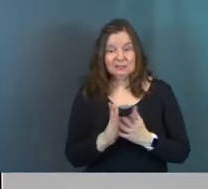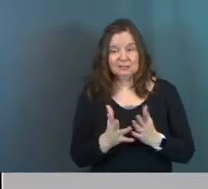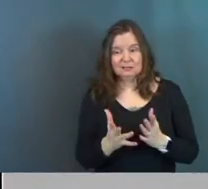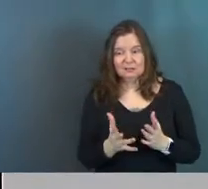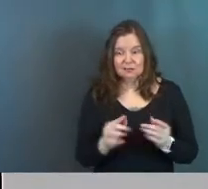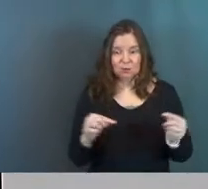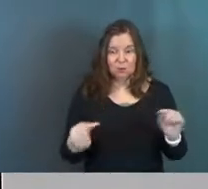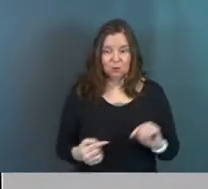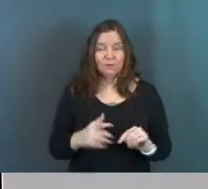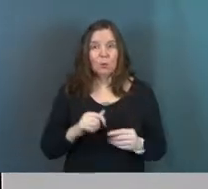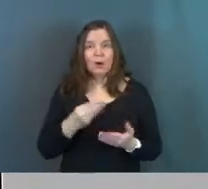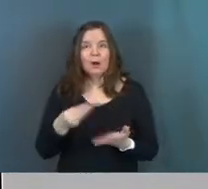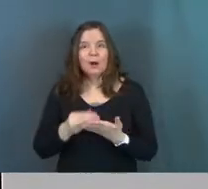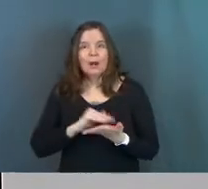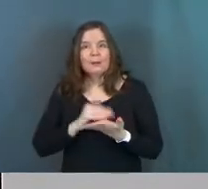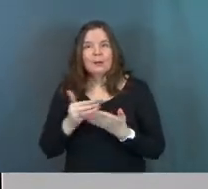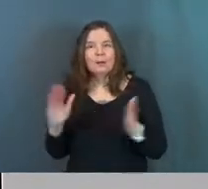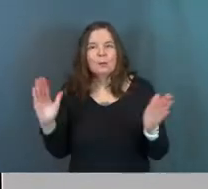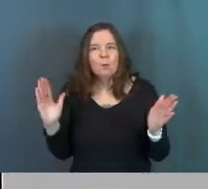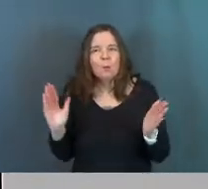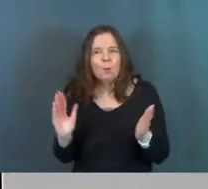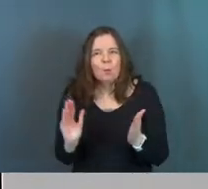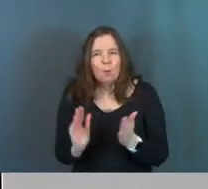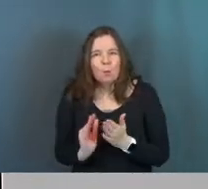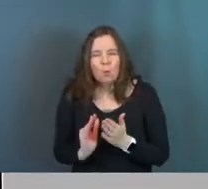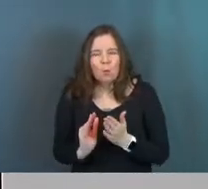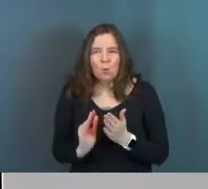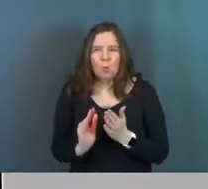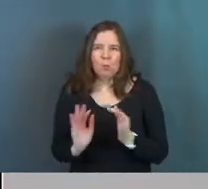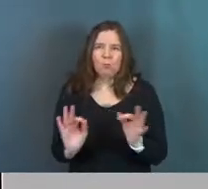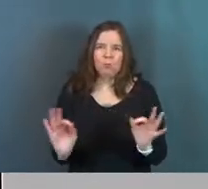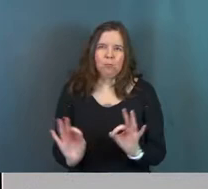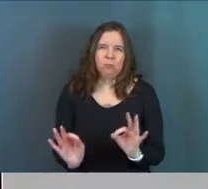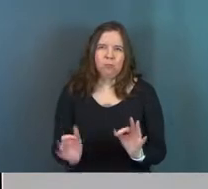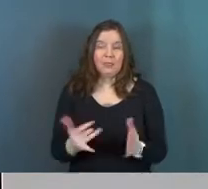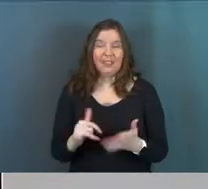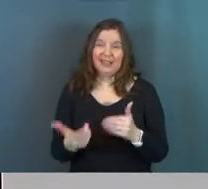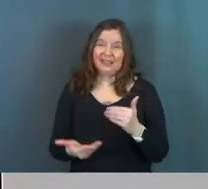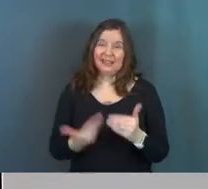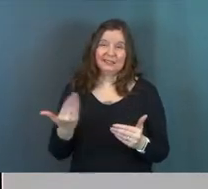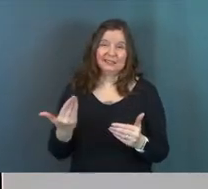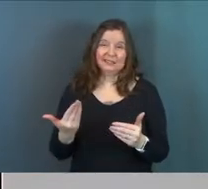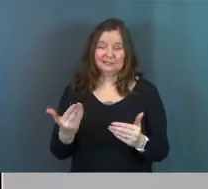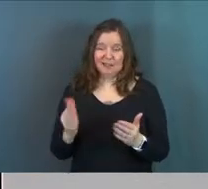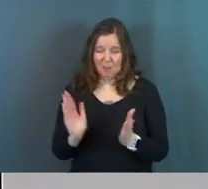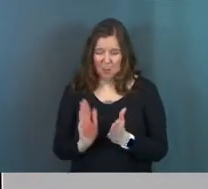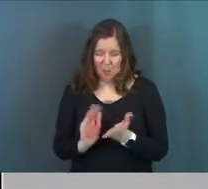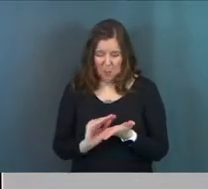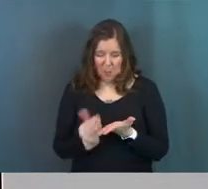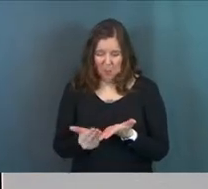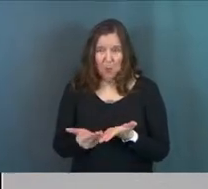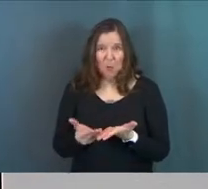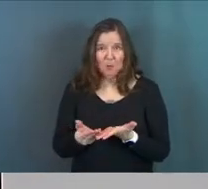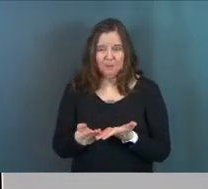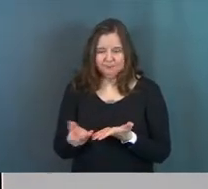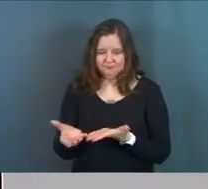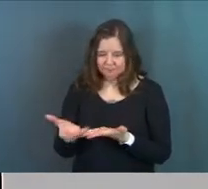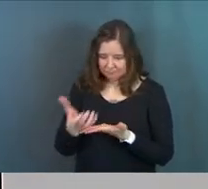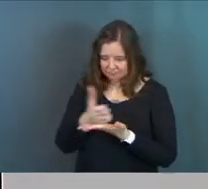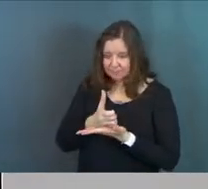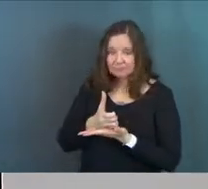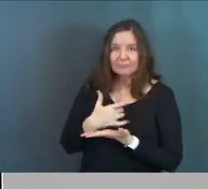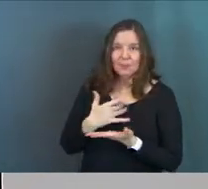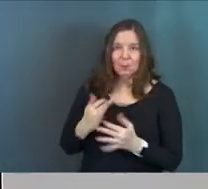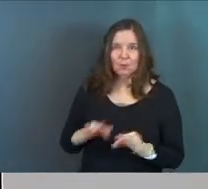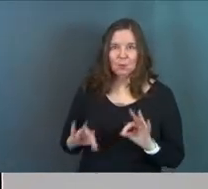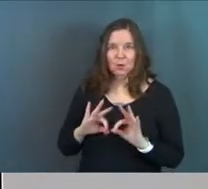a sum that was so small. It was that easy, that simple, that small of a reward in Judas's eyes